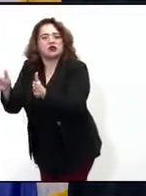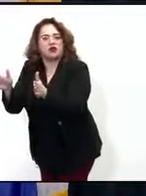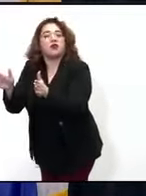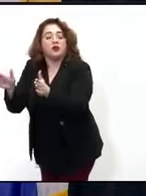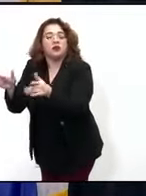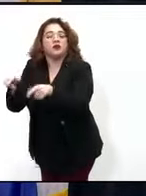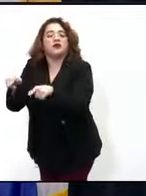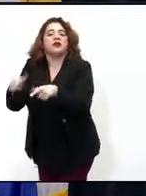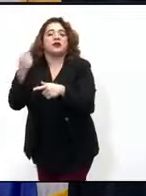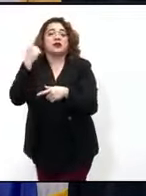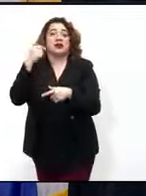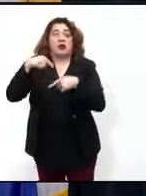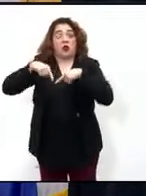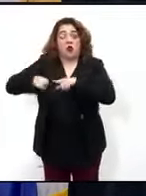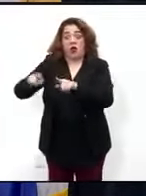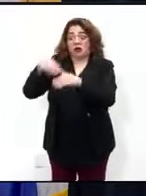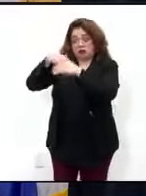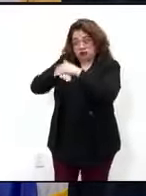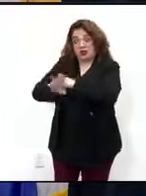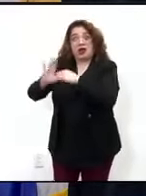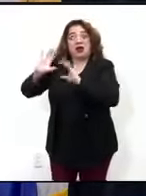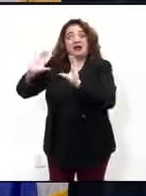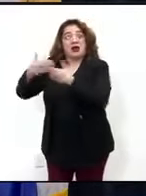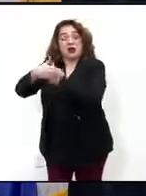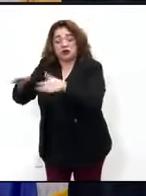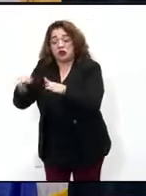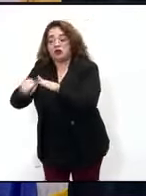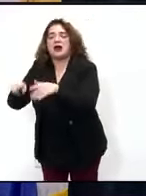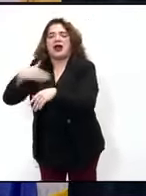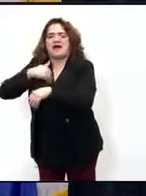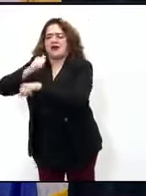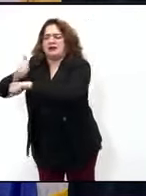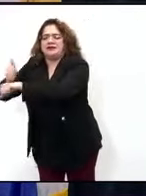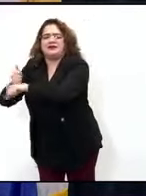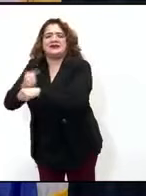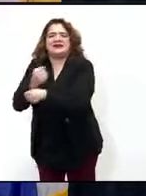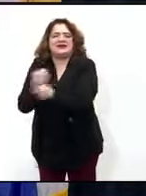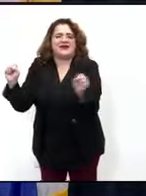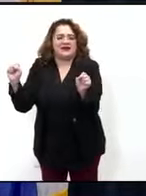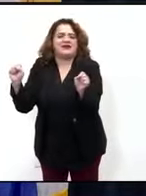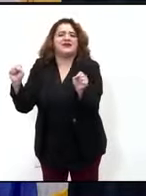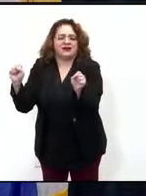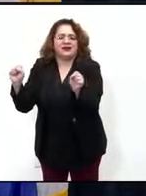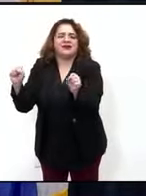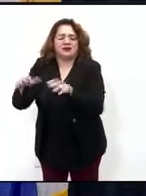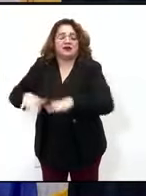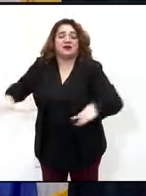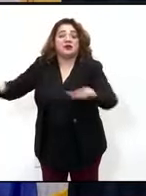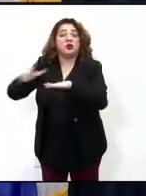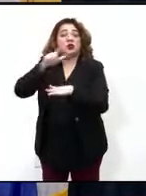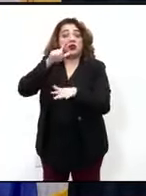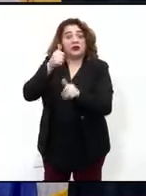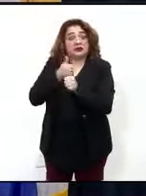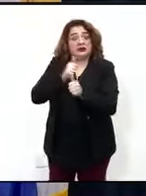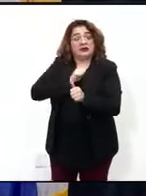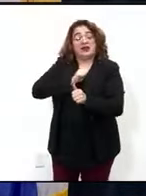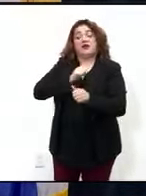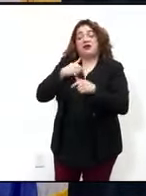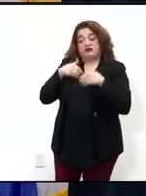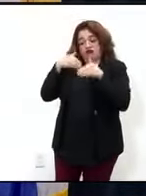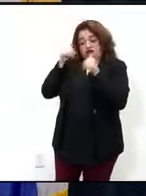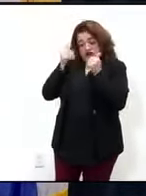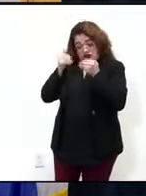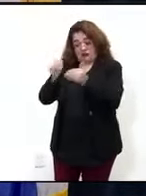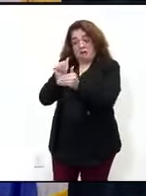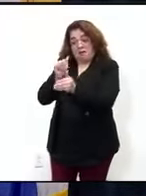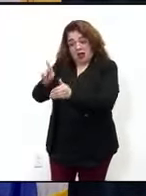additional safety precautions that have been put in place that we want the community to know. Students who return to in-person learning will go through